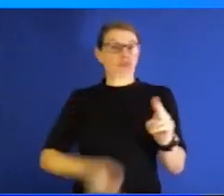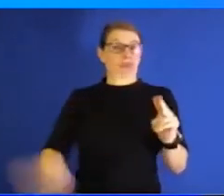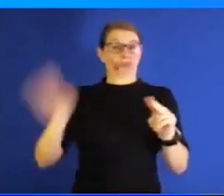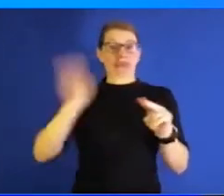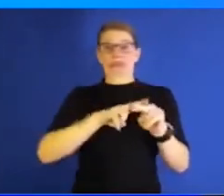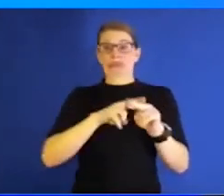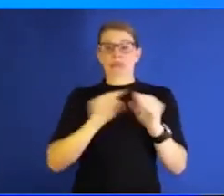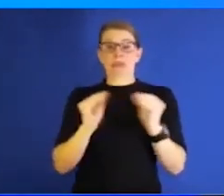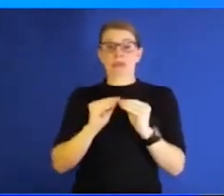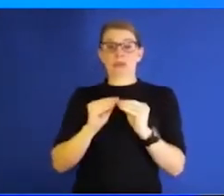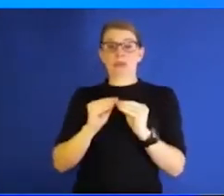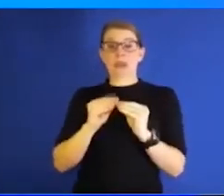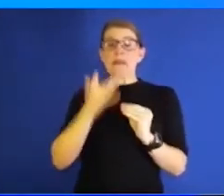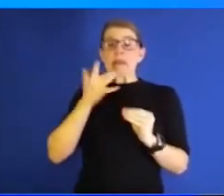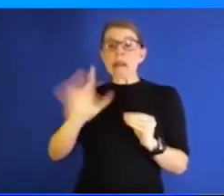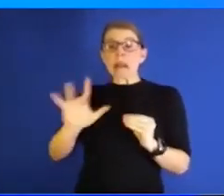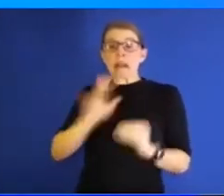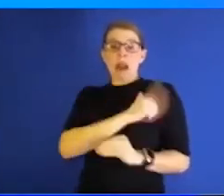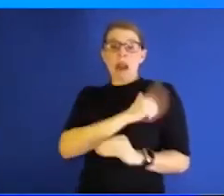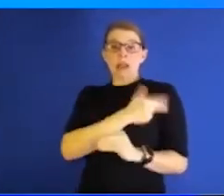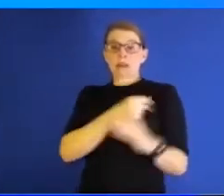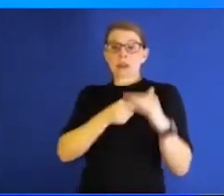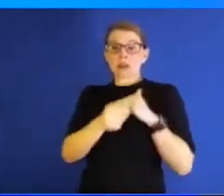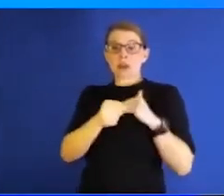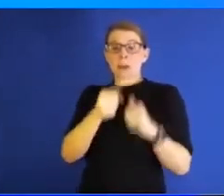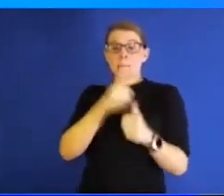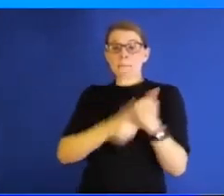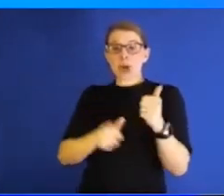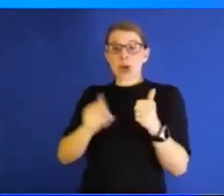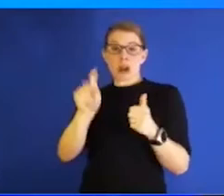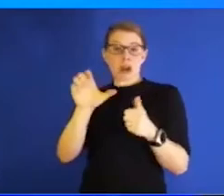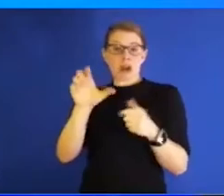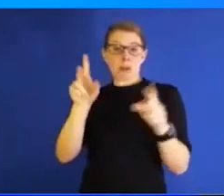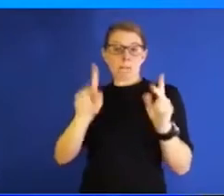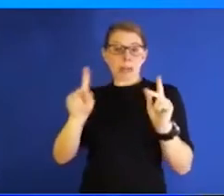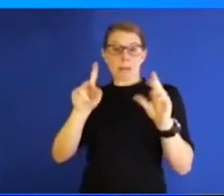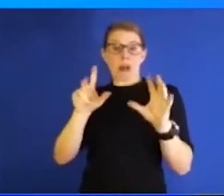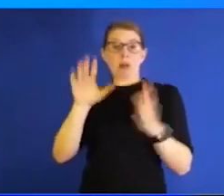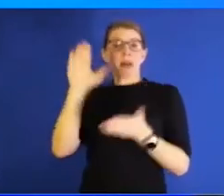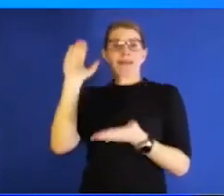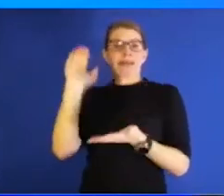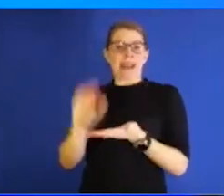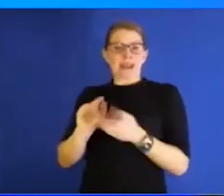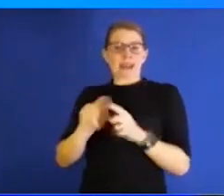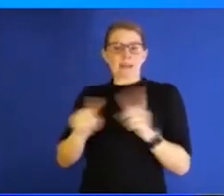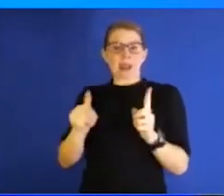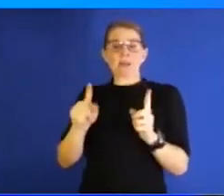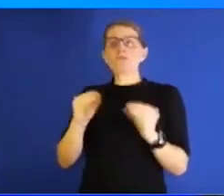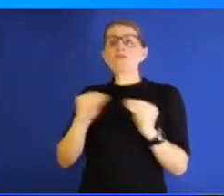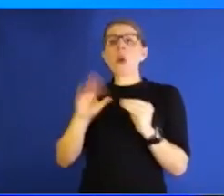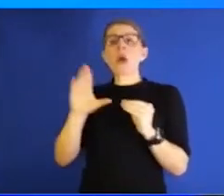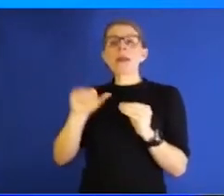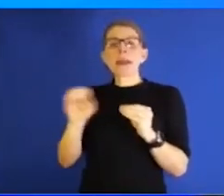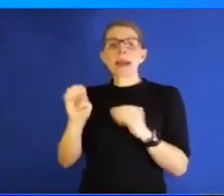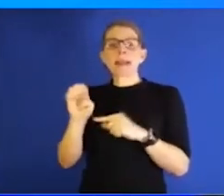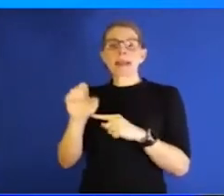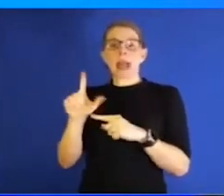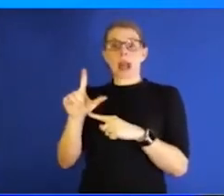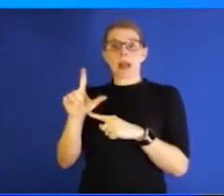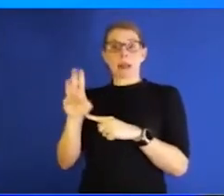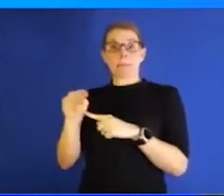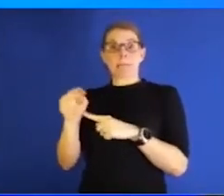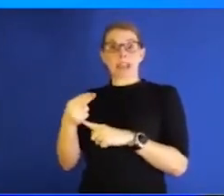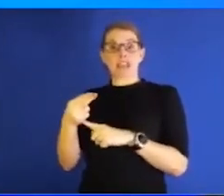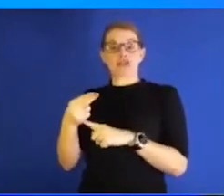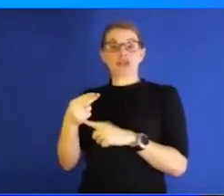hospitalization rate per capita was less. But there were so many more cases that LMH started to struggle,